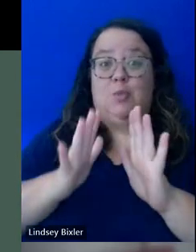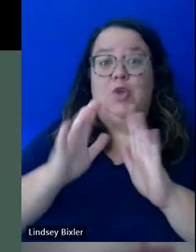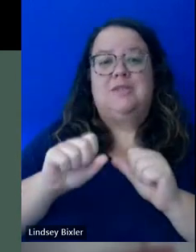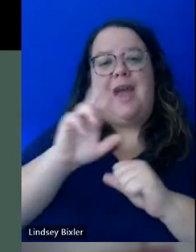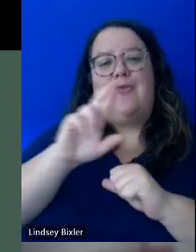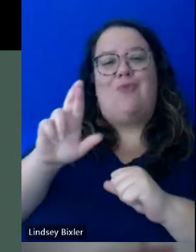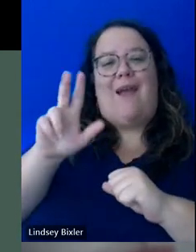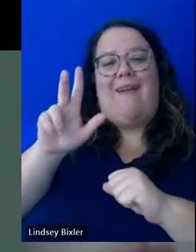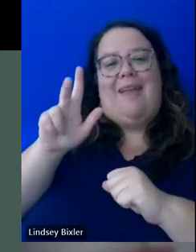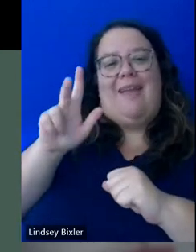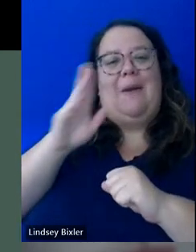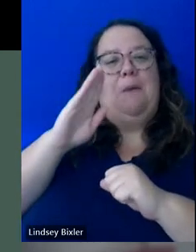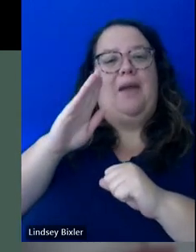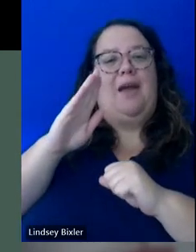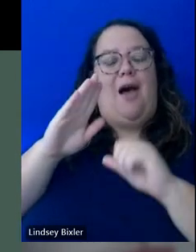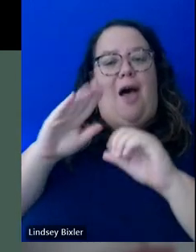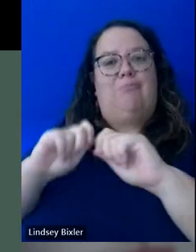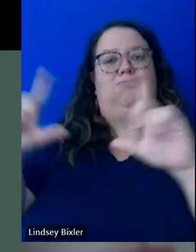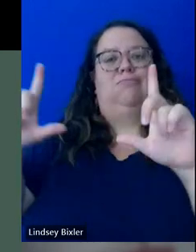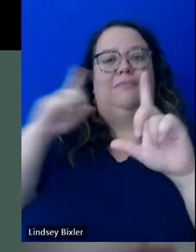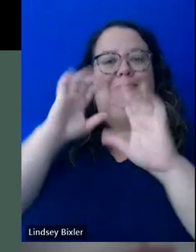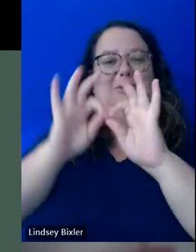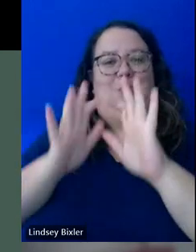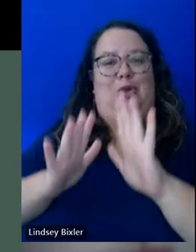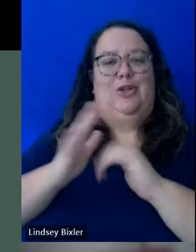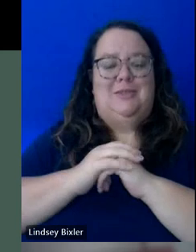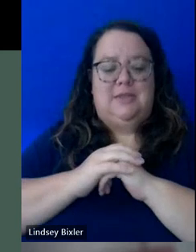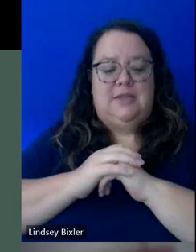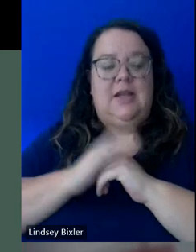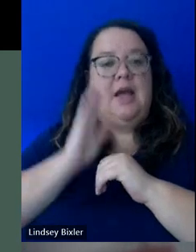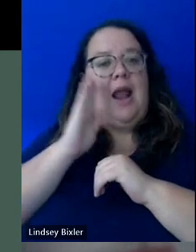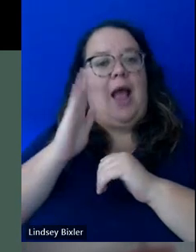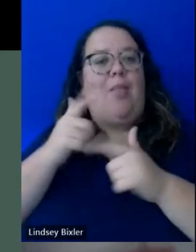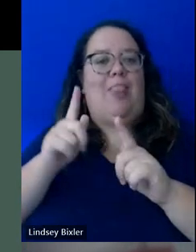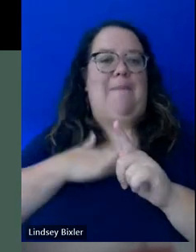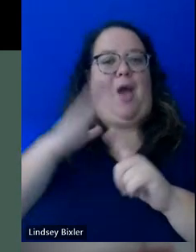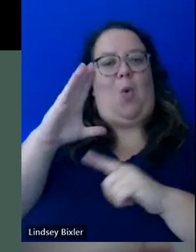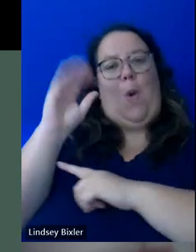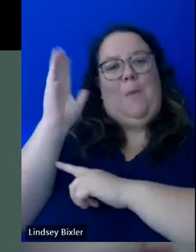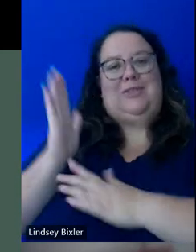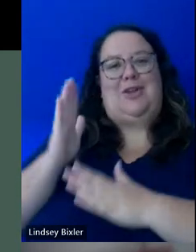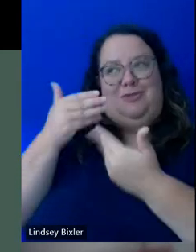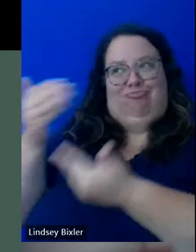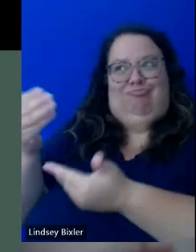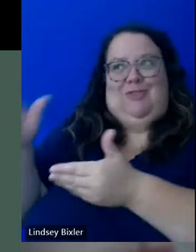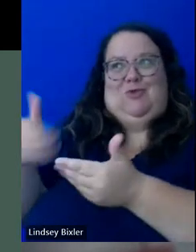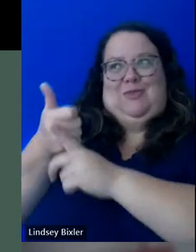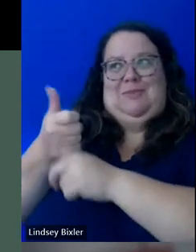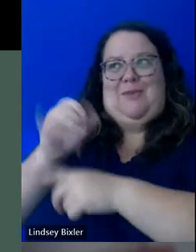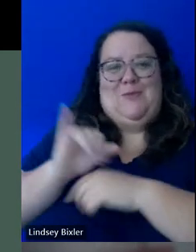and it will highlight them on the screen for you. And I will let my co-presenter introduce himself as well.